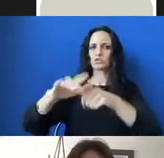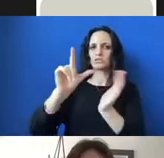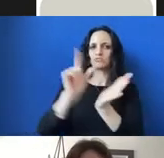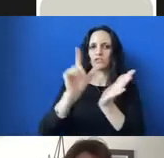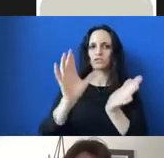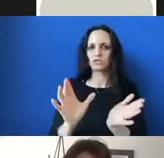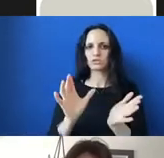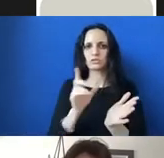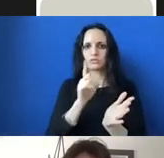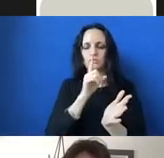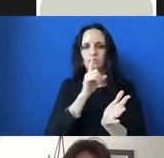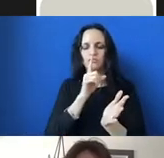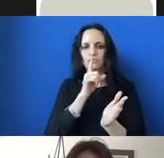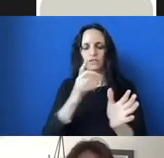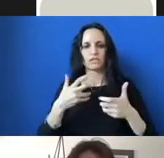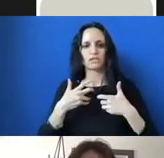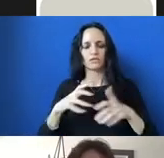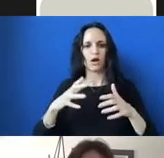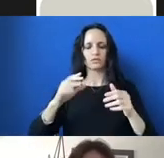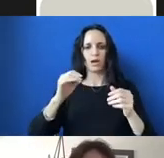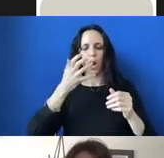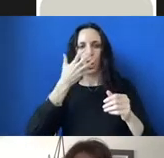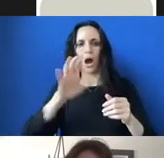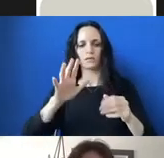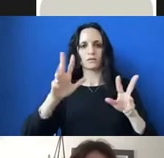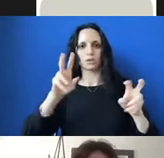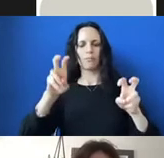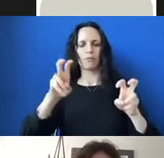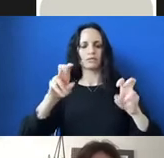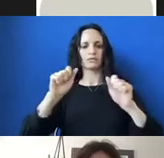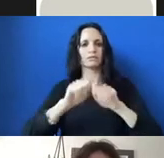ruffling any feathers. They wanted to remain relatively